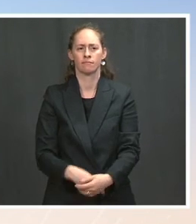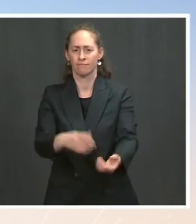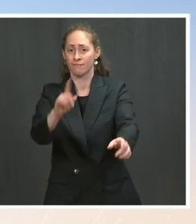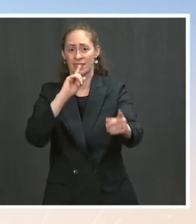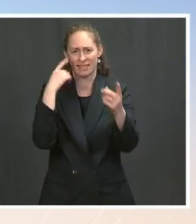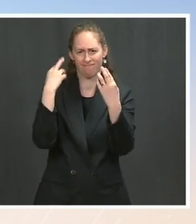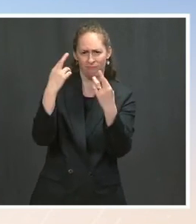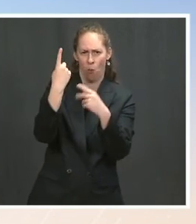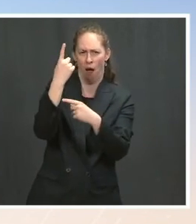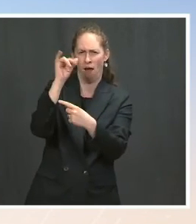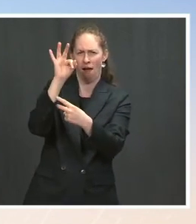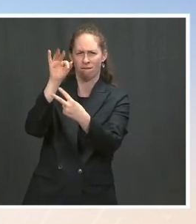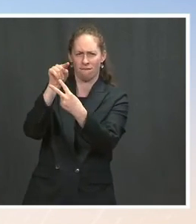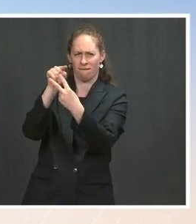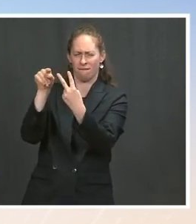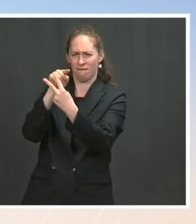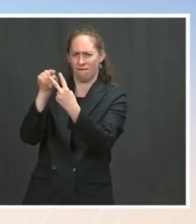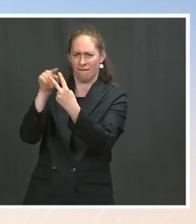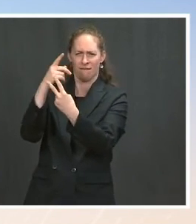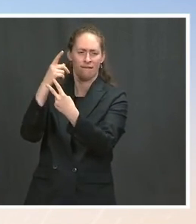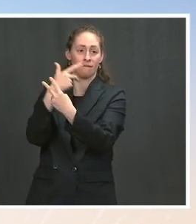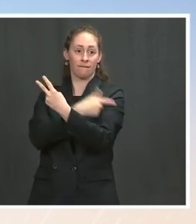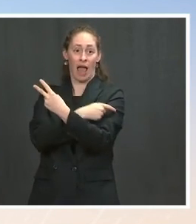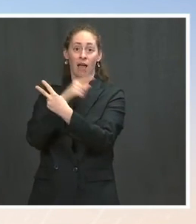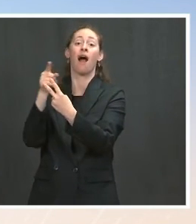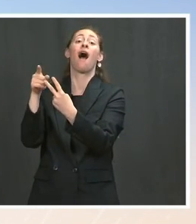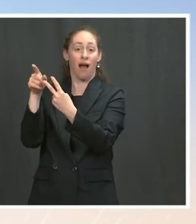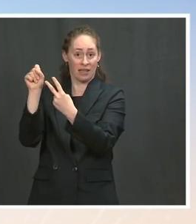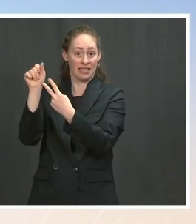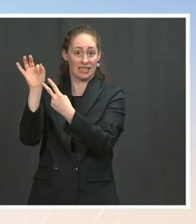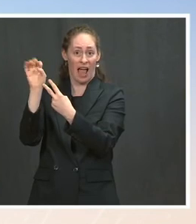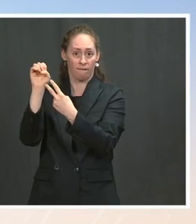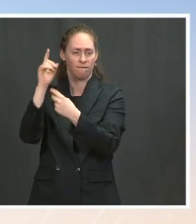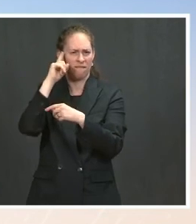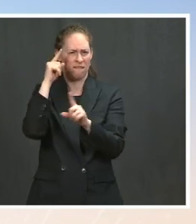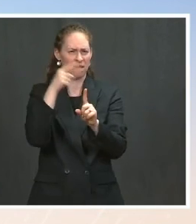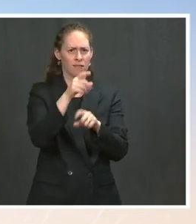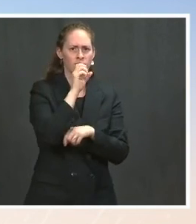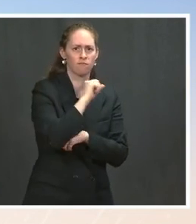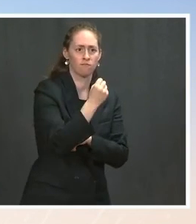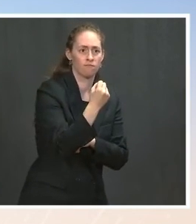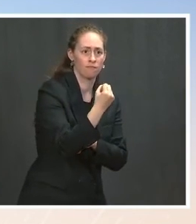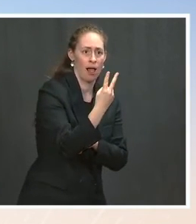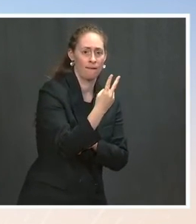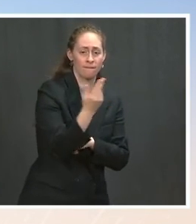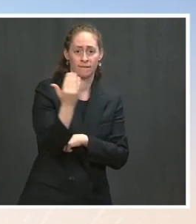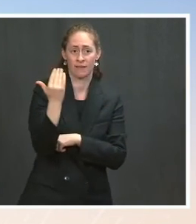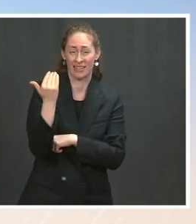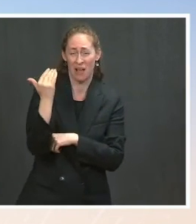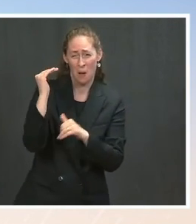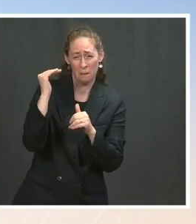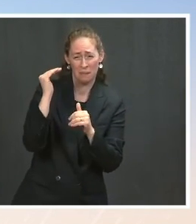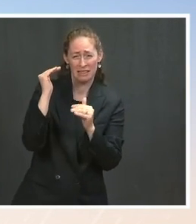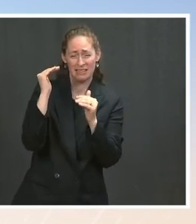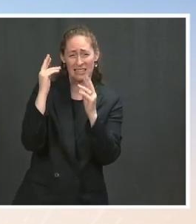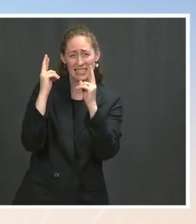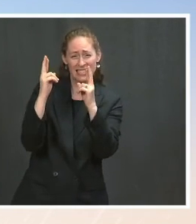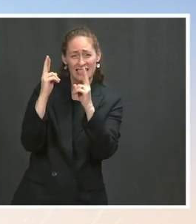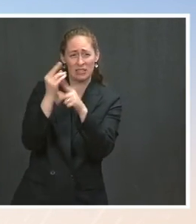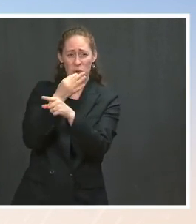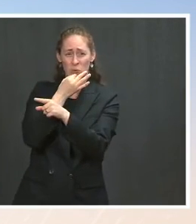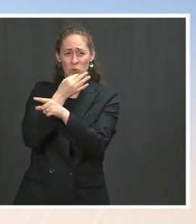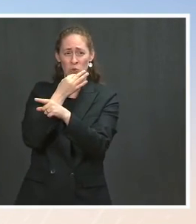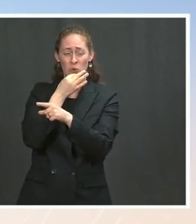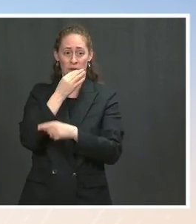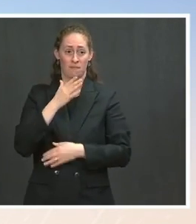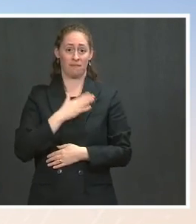to be safe for 12 to 15 year olds i know this is something that's on the minds of parents around the country my kids are not quite that old but i certainly